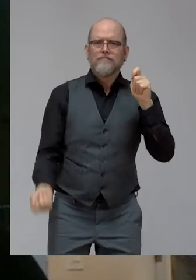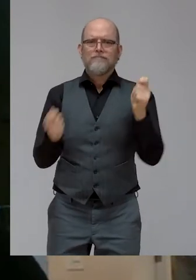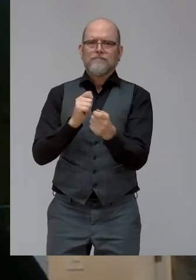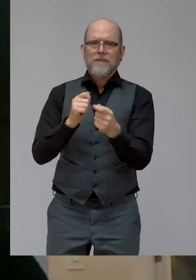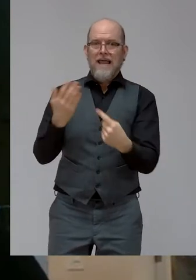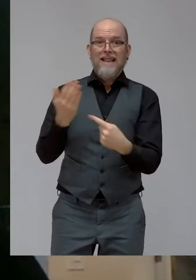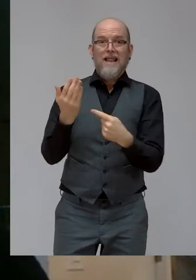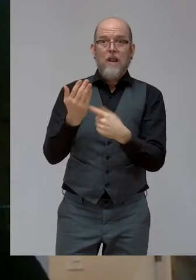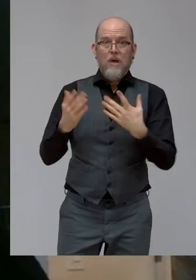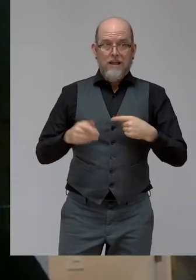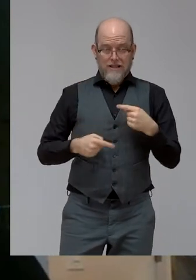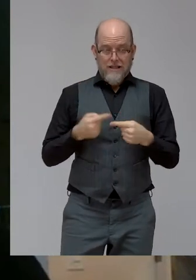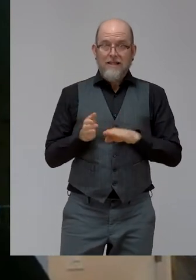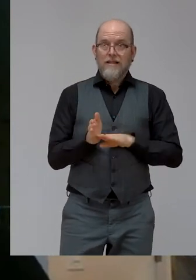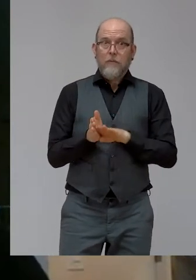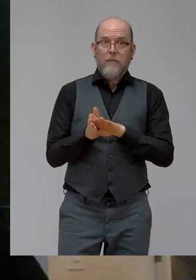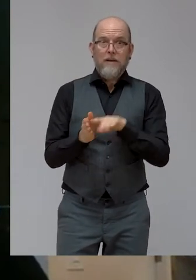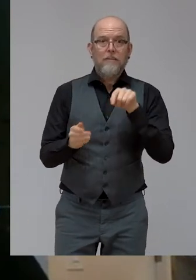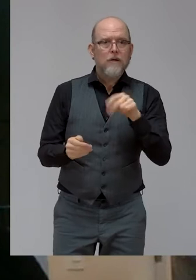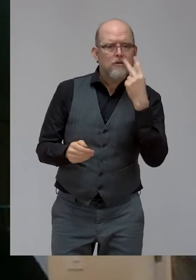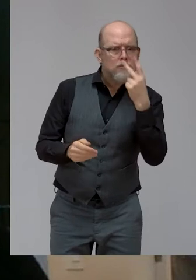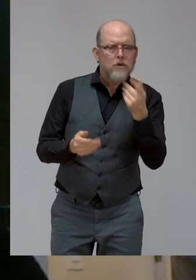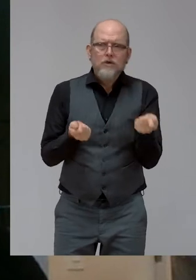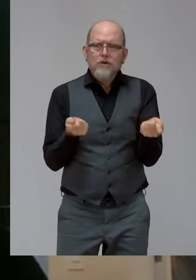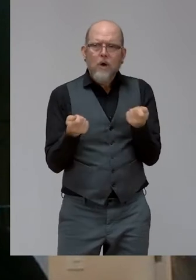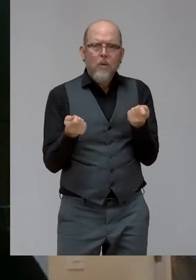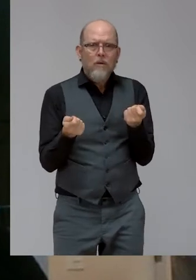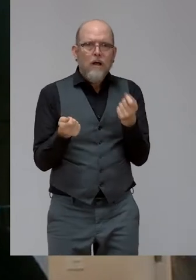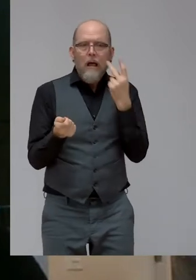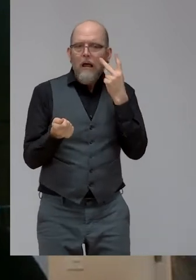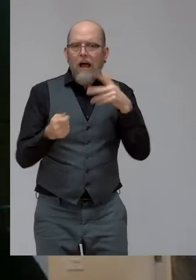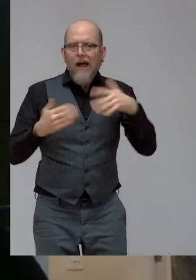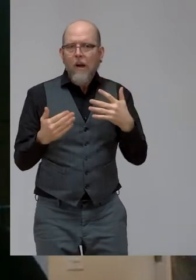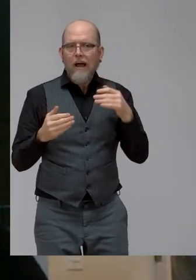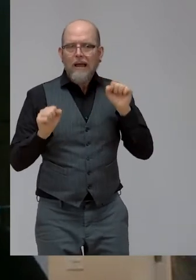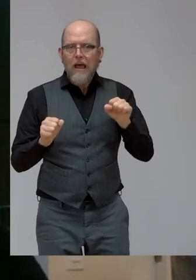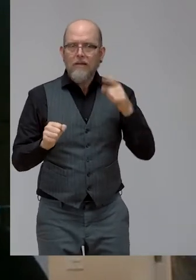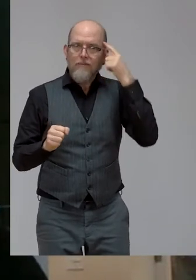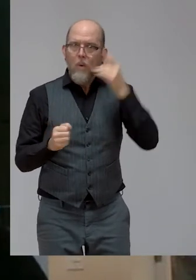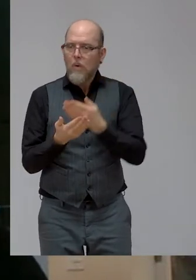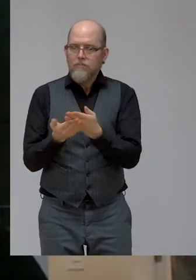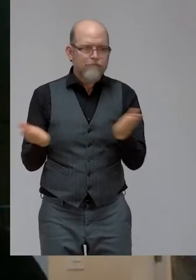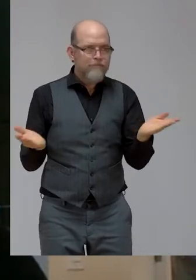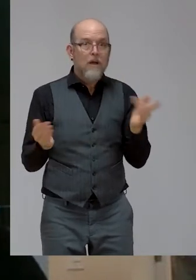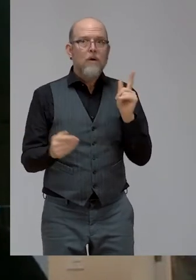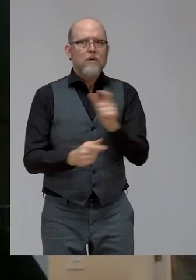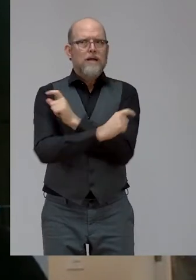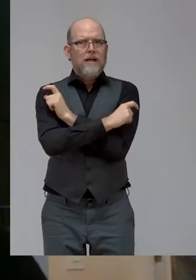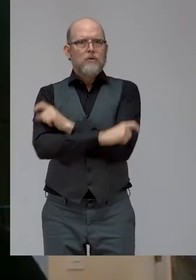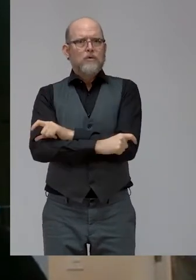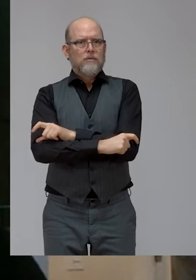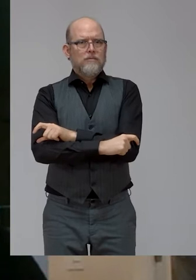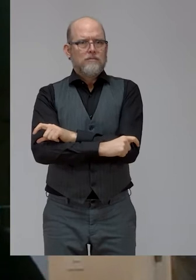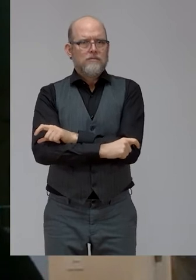in such a way that the wins that we have made are sustained, resilient, scalable, and